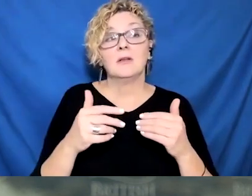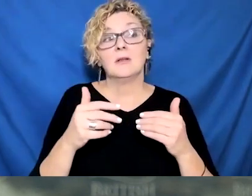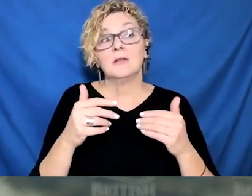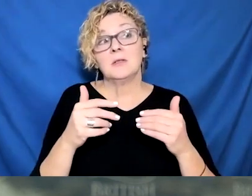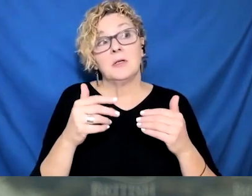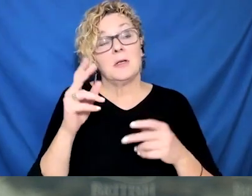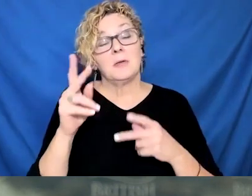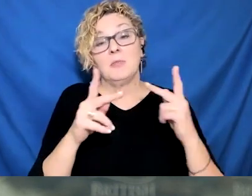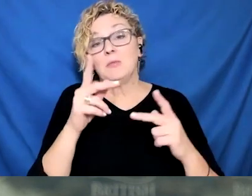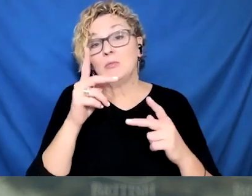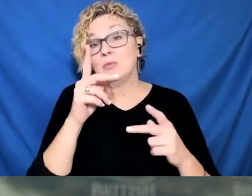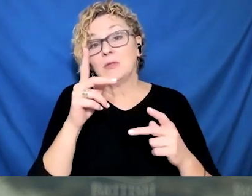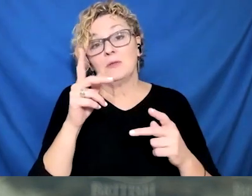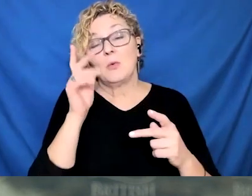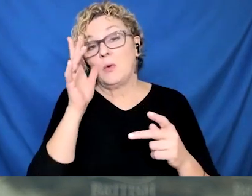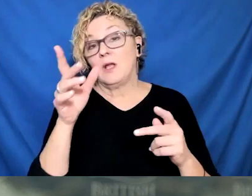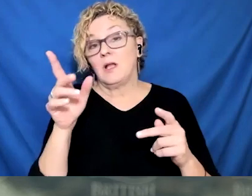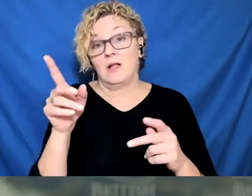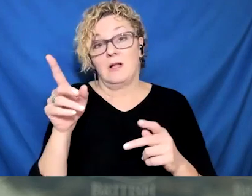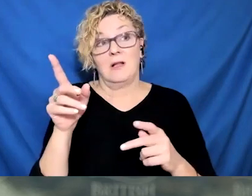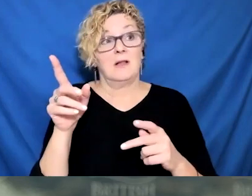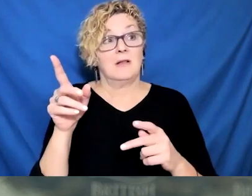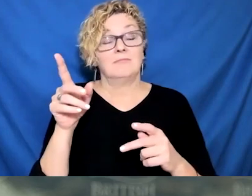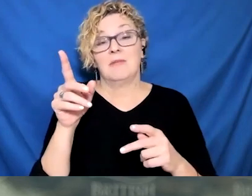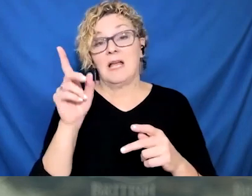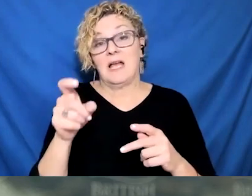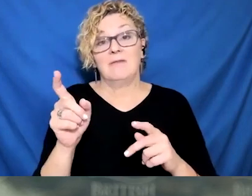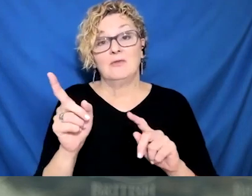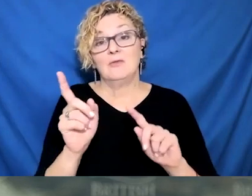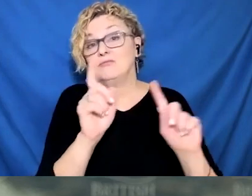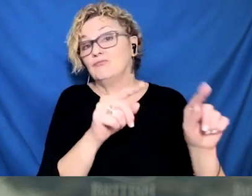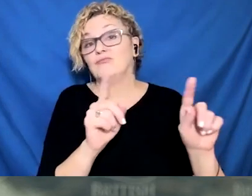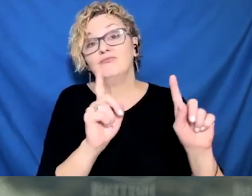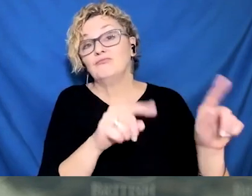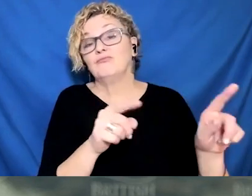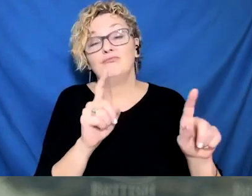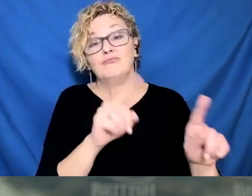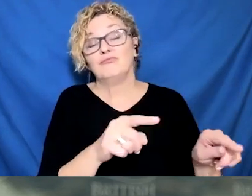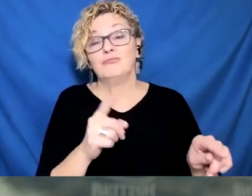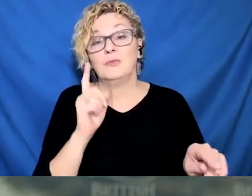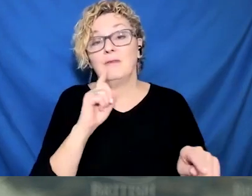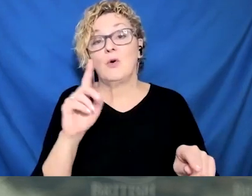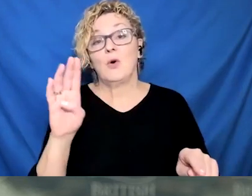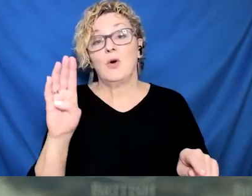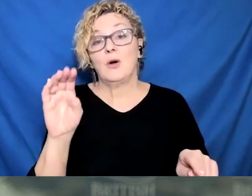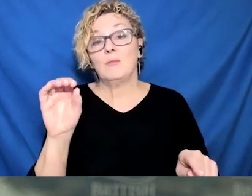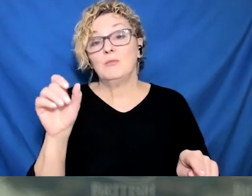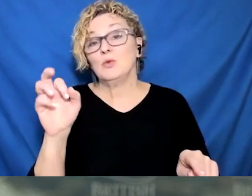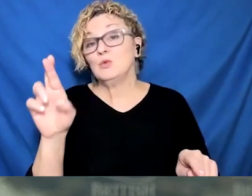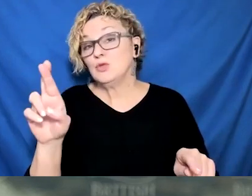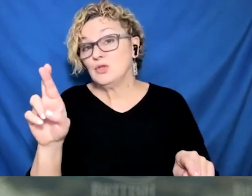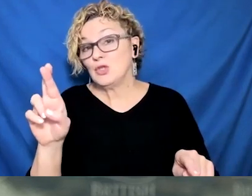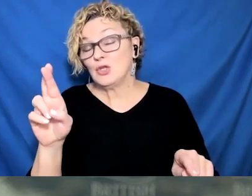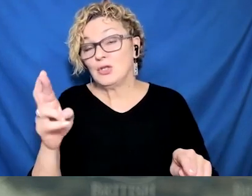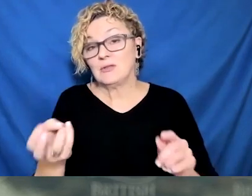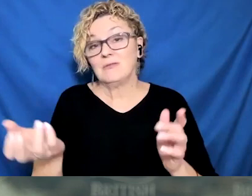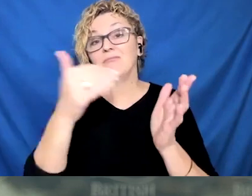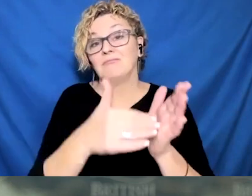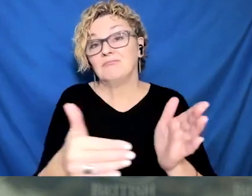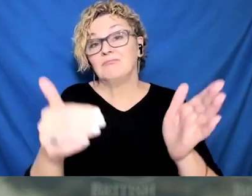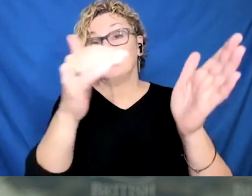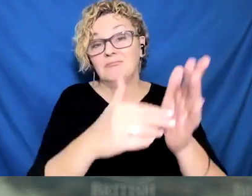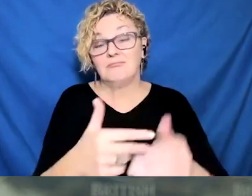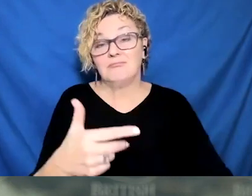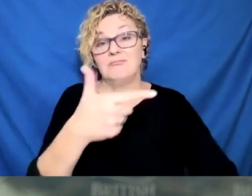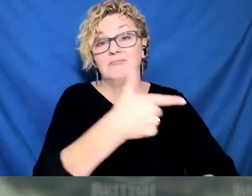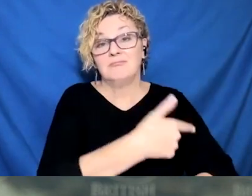going to change the future, isn't it? So that